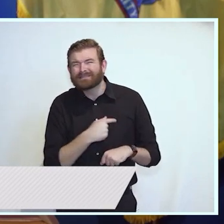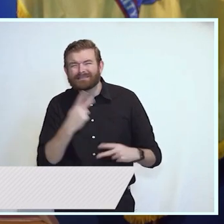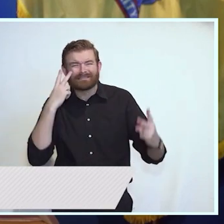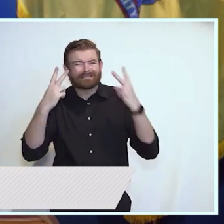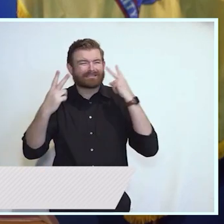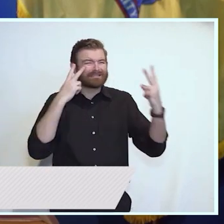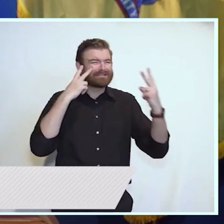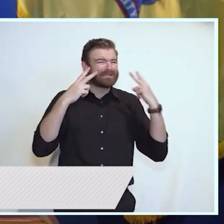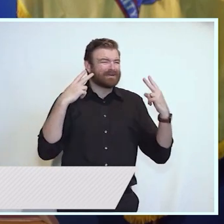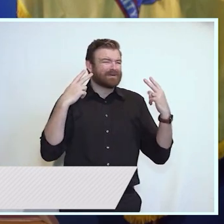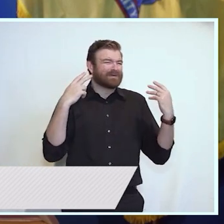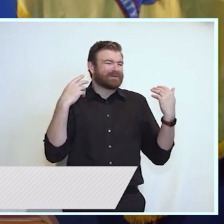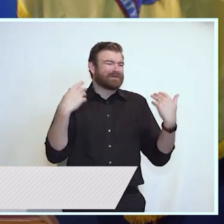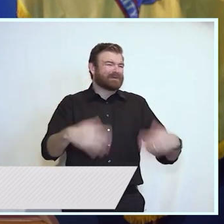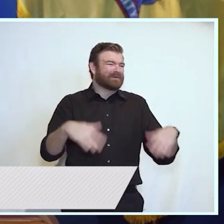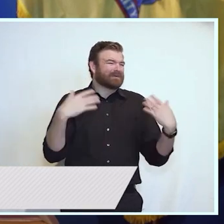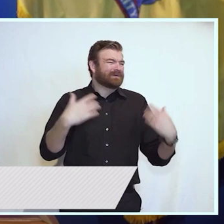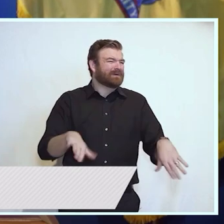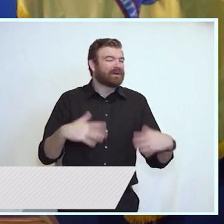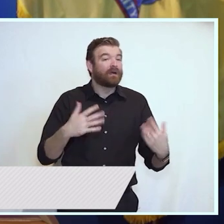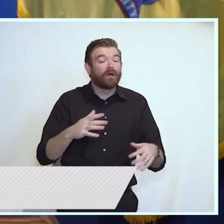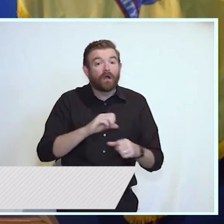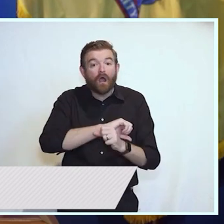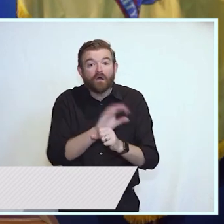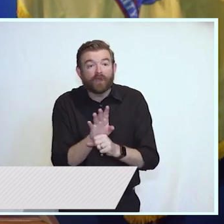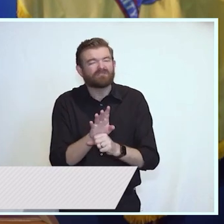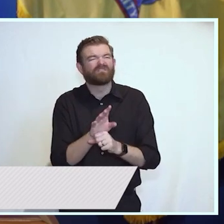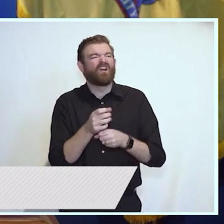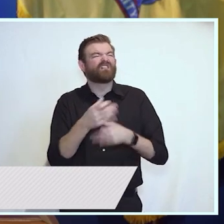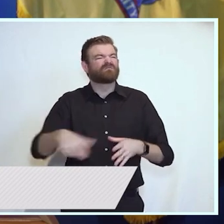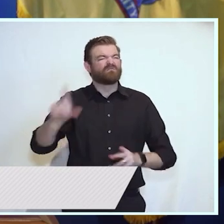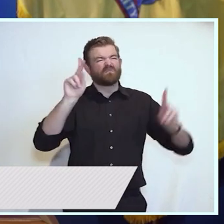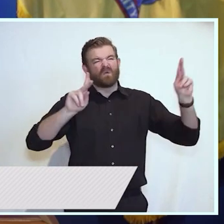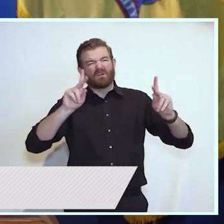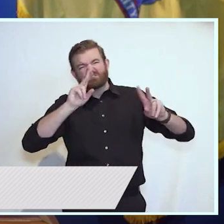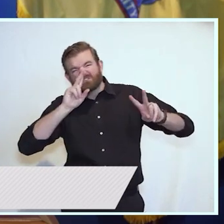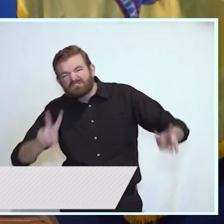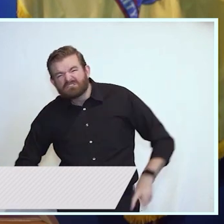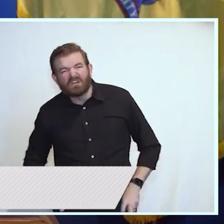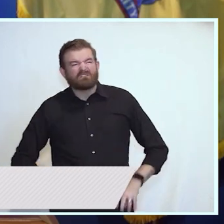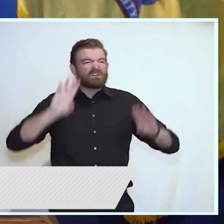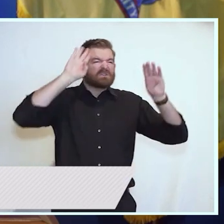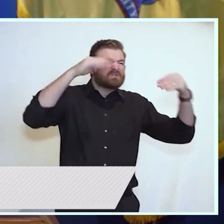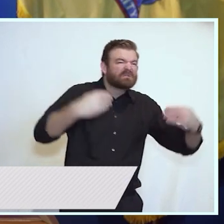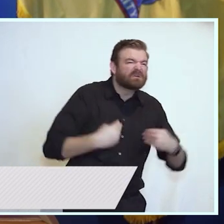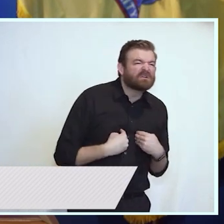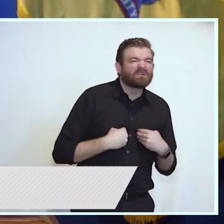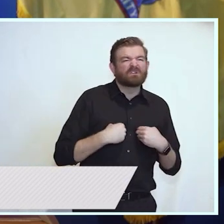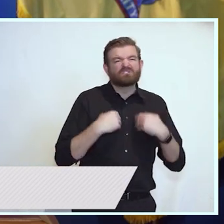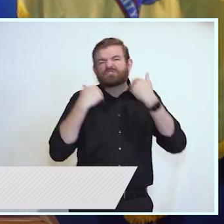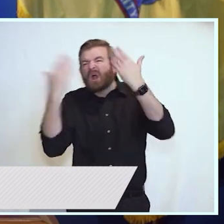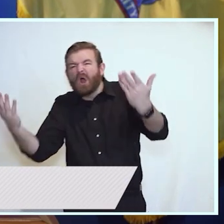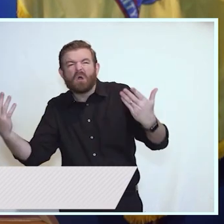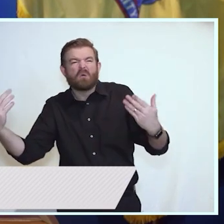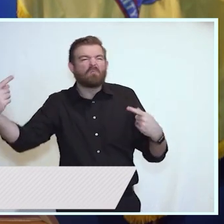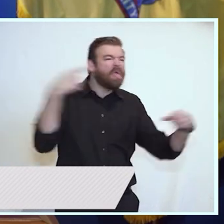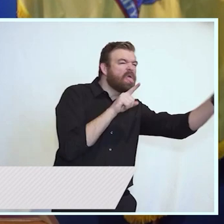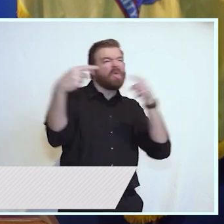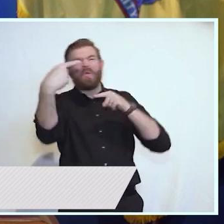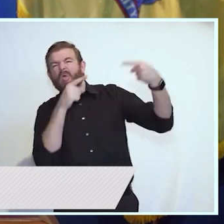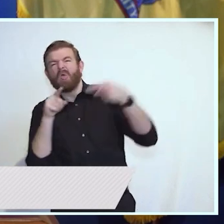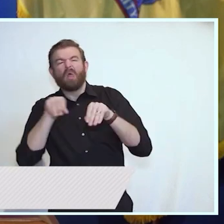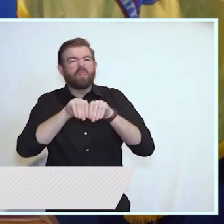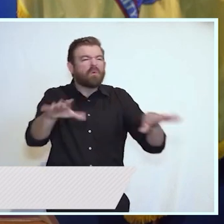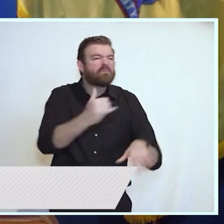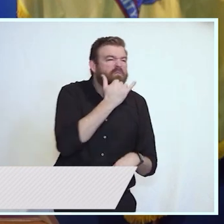self-centeredness, the public shaming and finger-pointing, the deliberate misinformation. Now, we've seen some of this